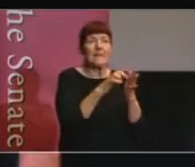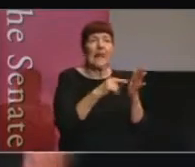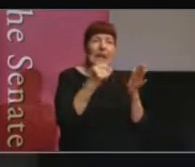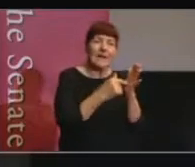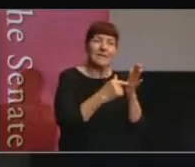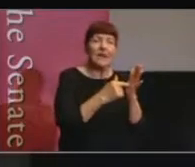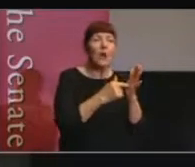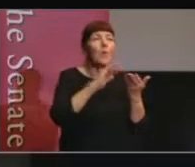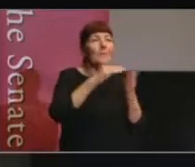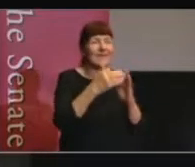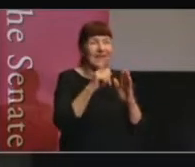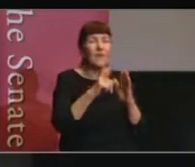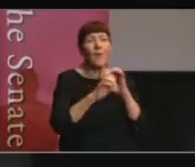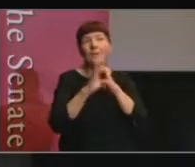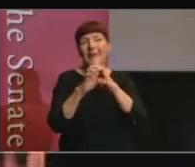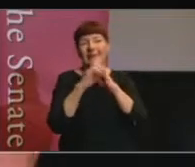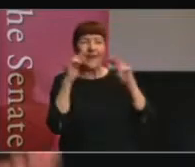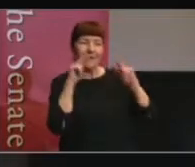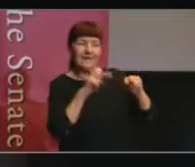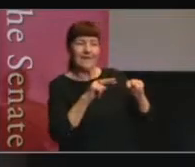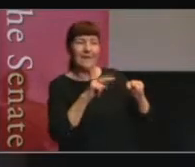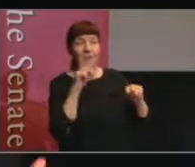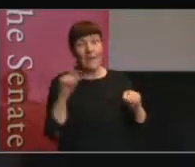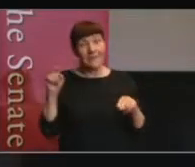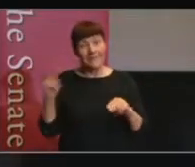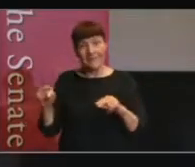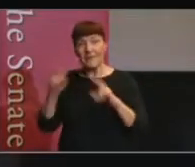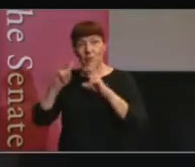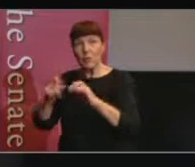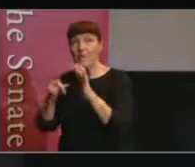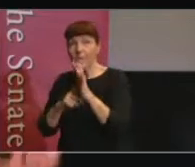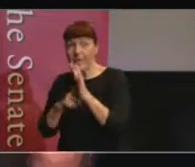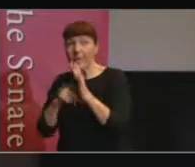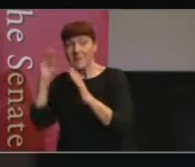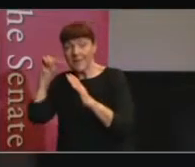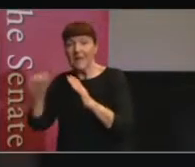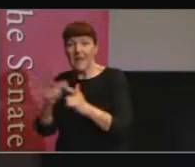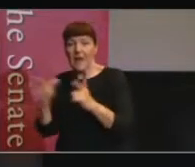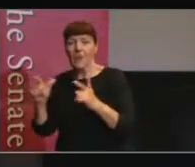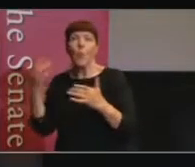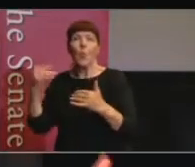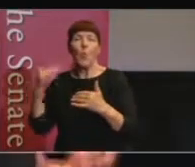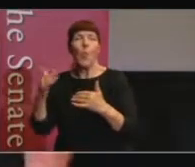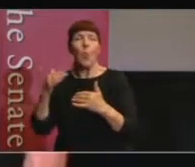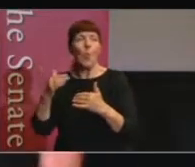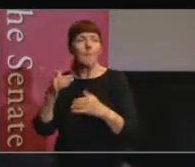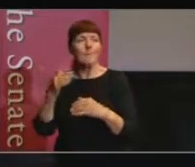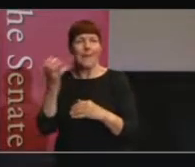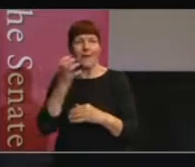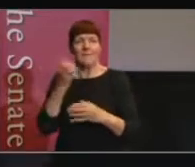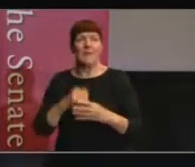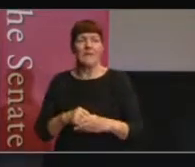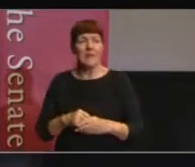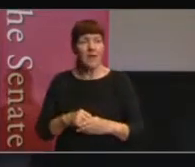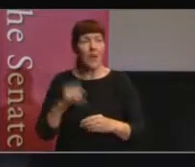But the Scrutiny of Bills Committee work and their language is powerful. And when the community organisation uses that